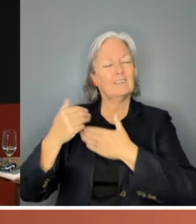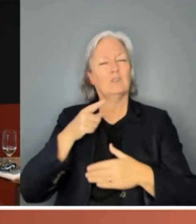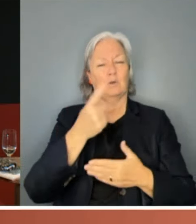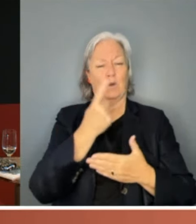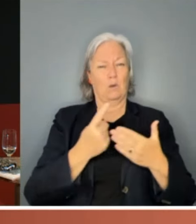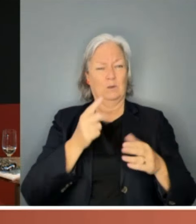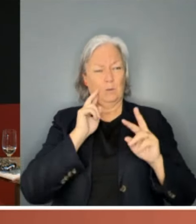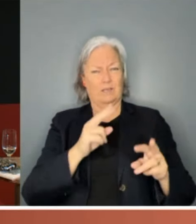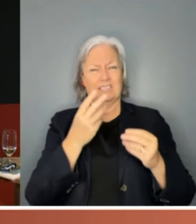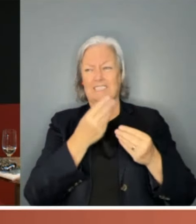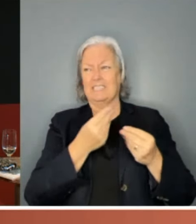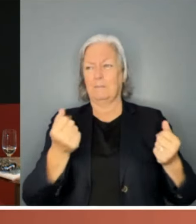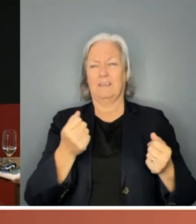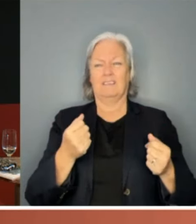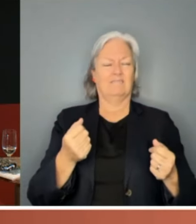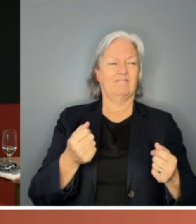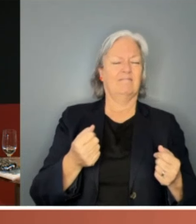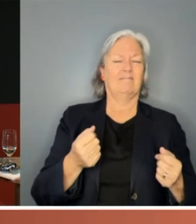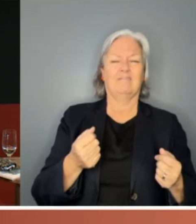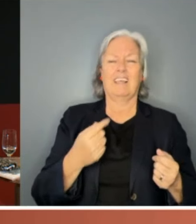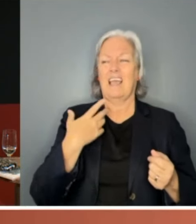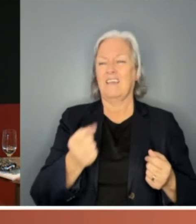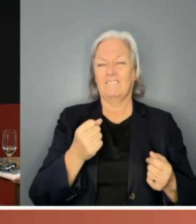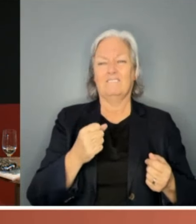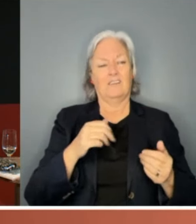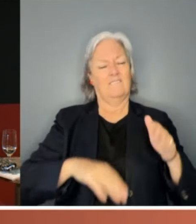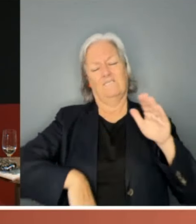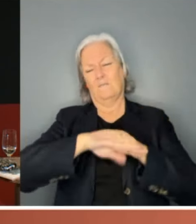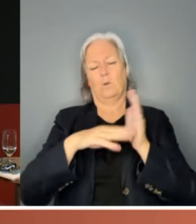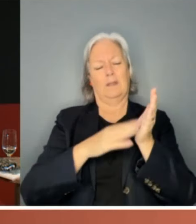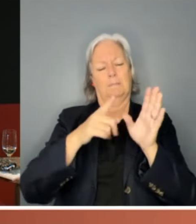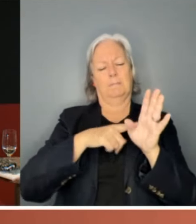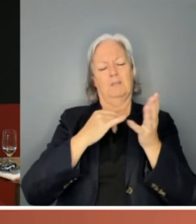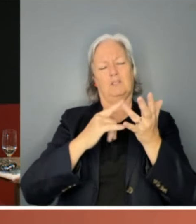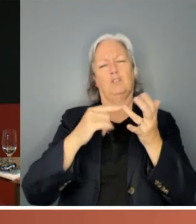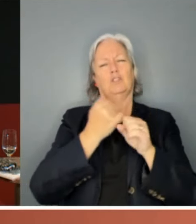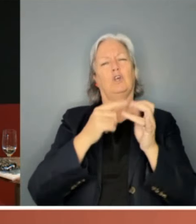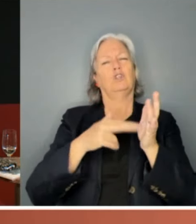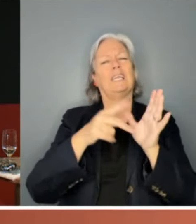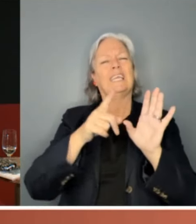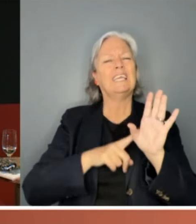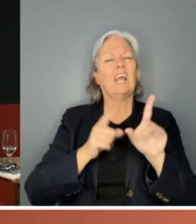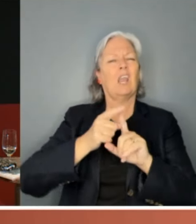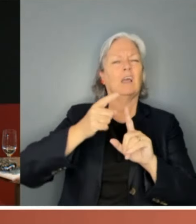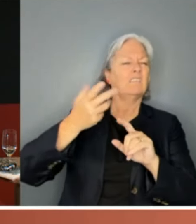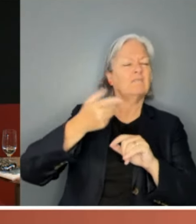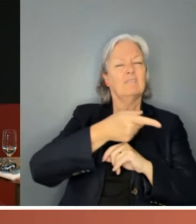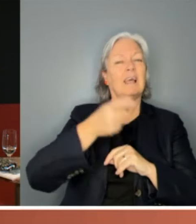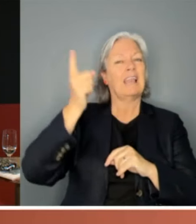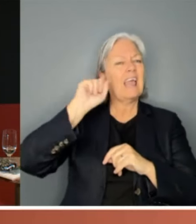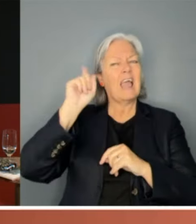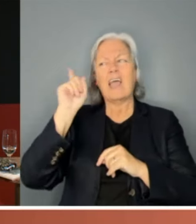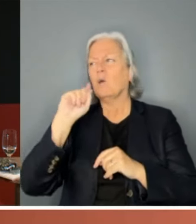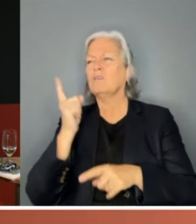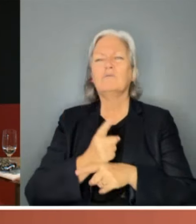it. You go back to Euripides. I mean, it is full of misogyny. Goodness me. But now she speaks for In fact, she was so shocked